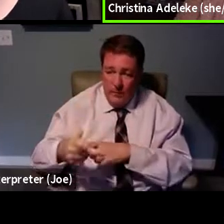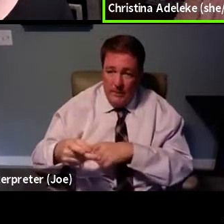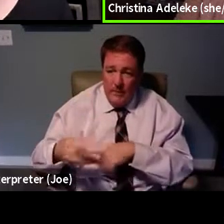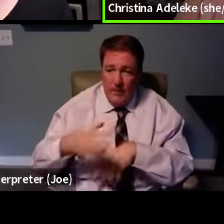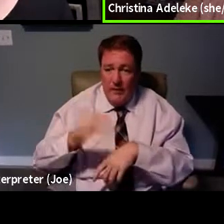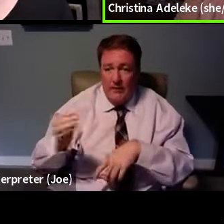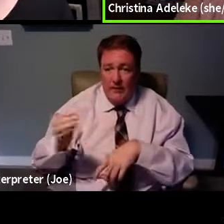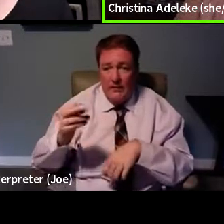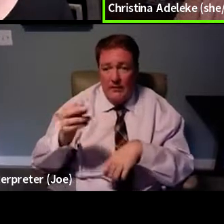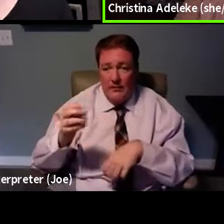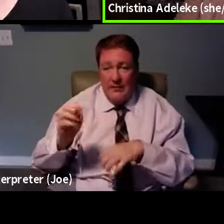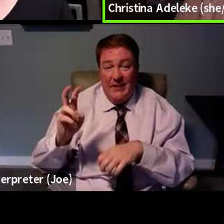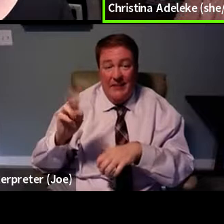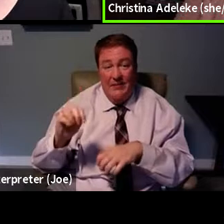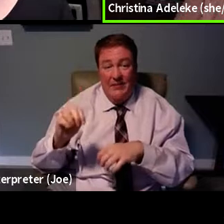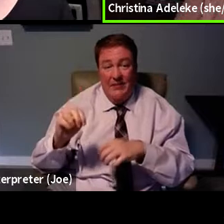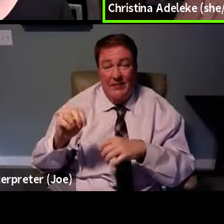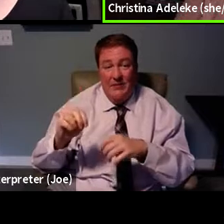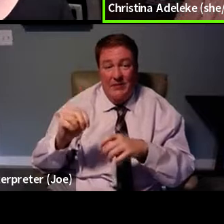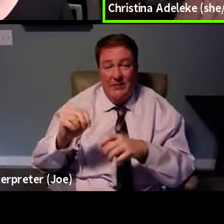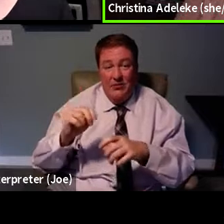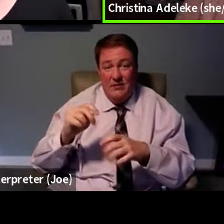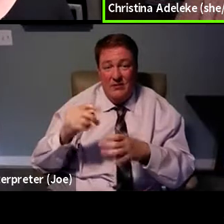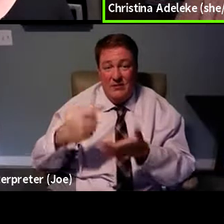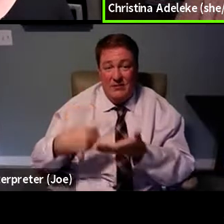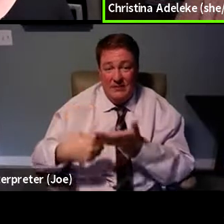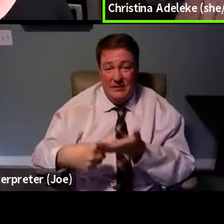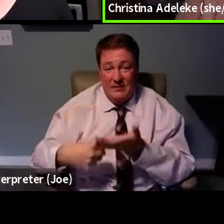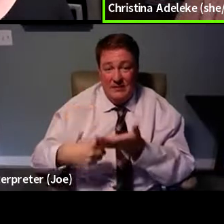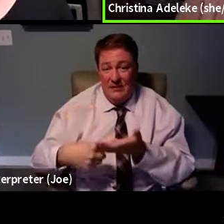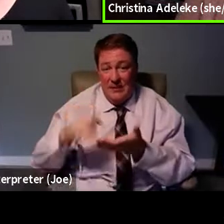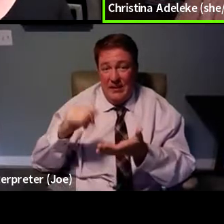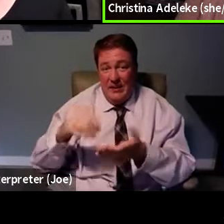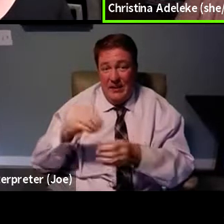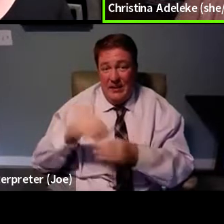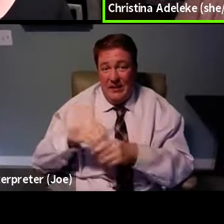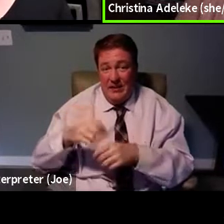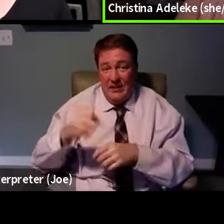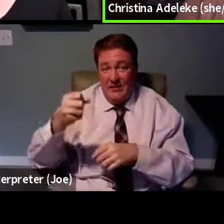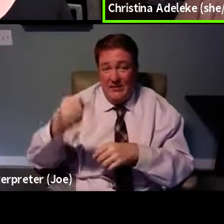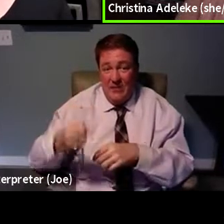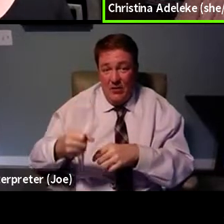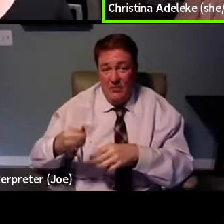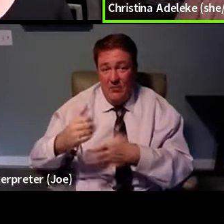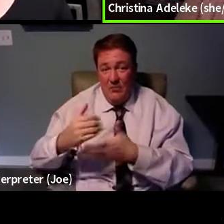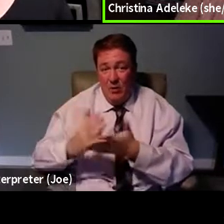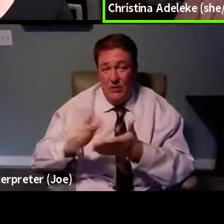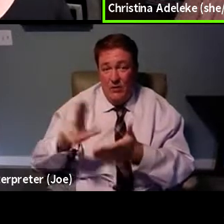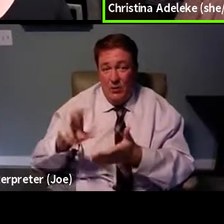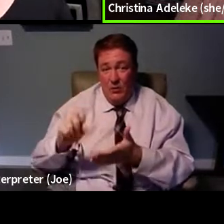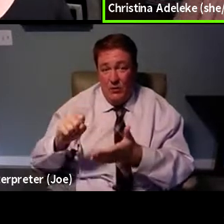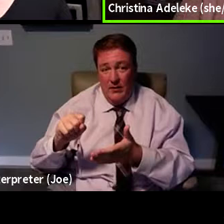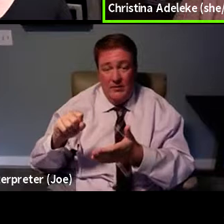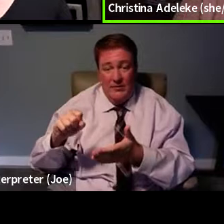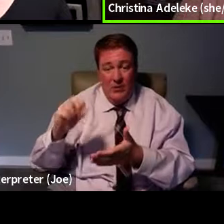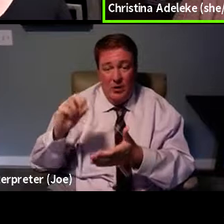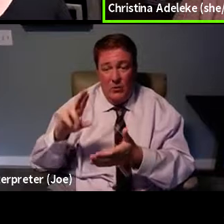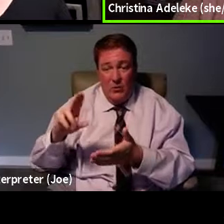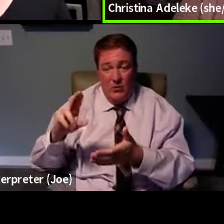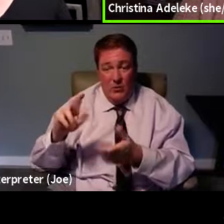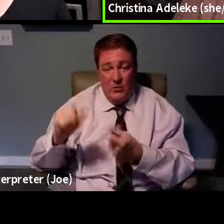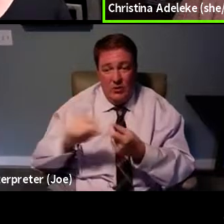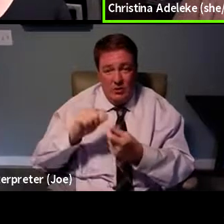And even navigating those kinds of conversations in the South or, you know, with certain